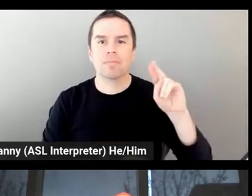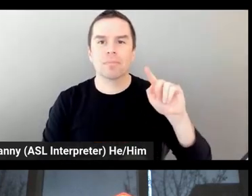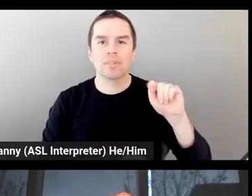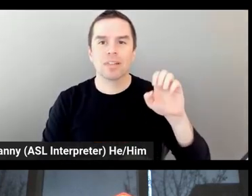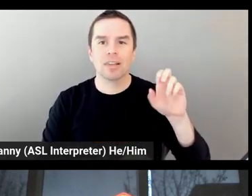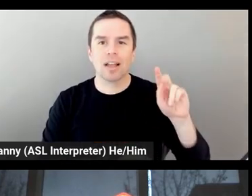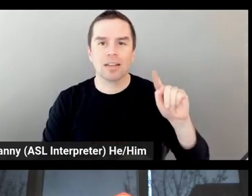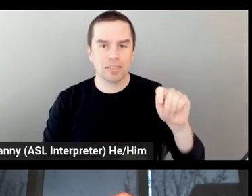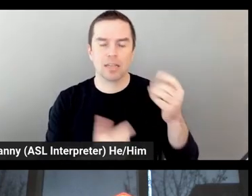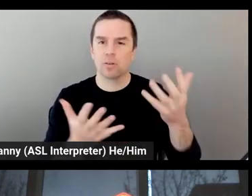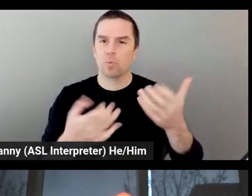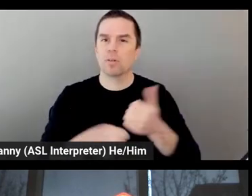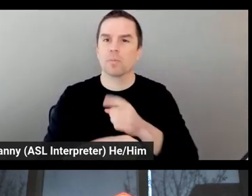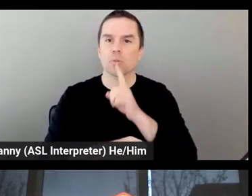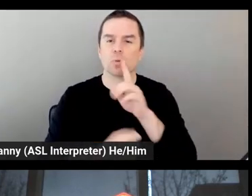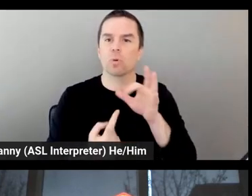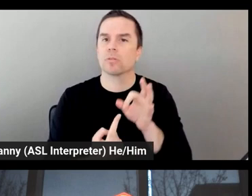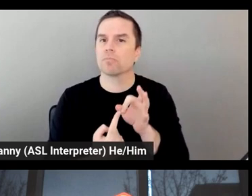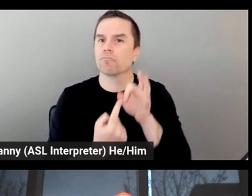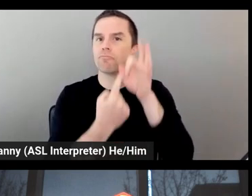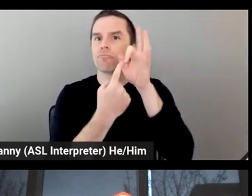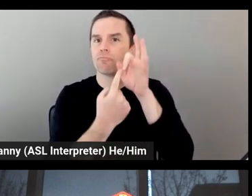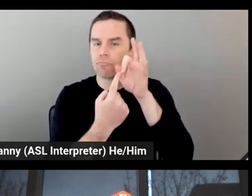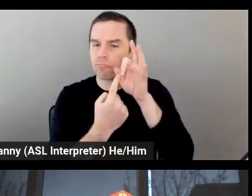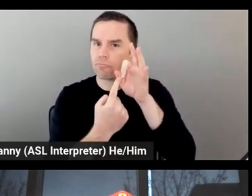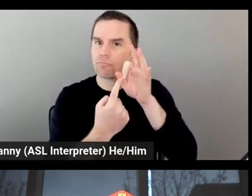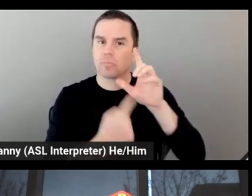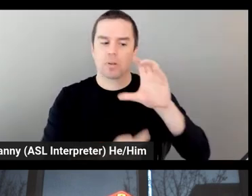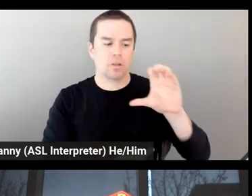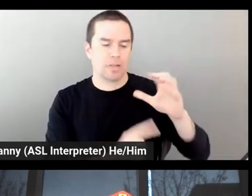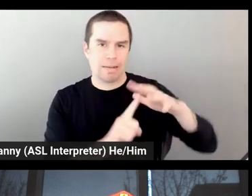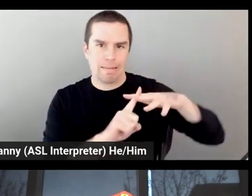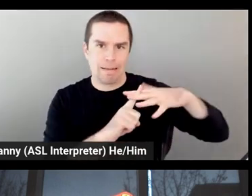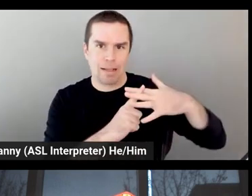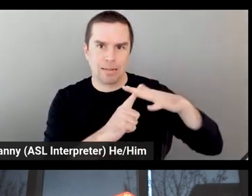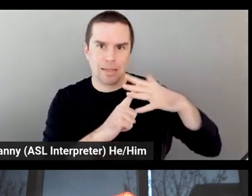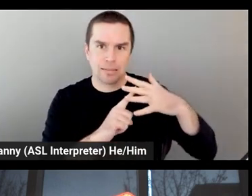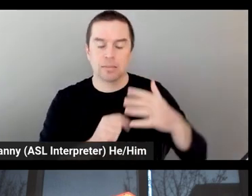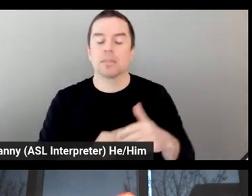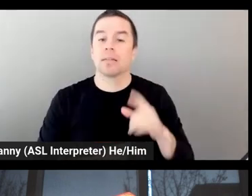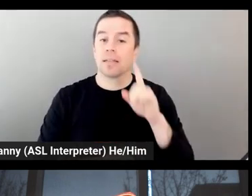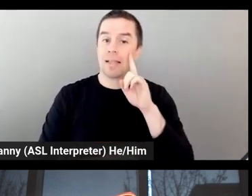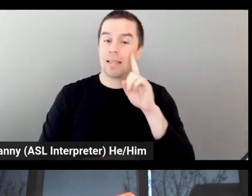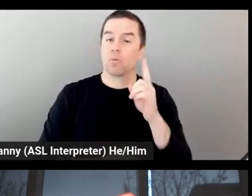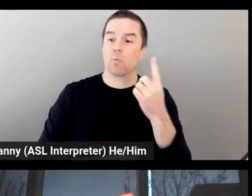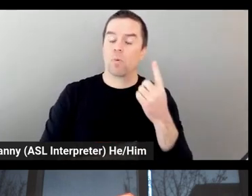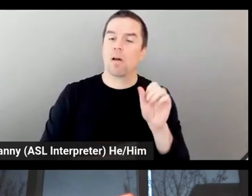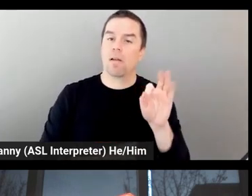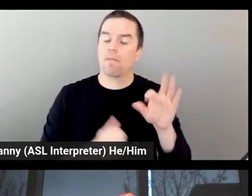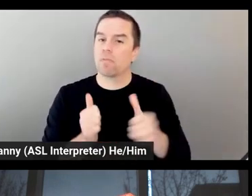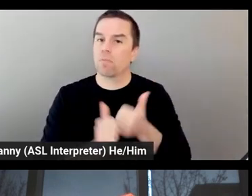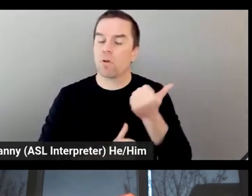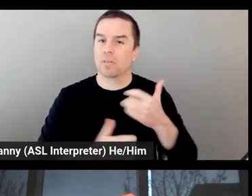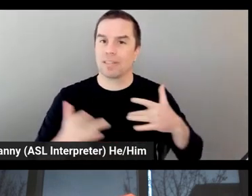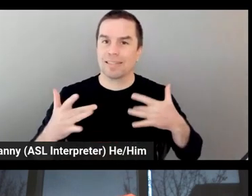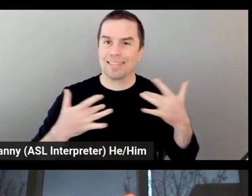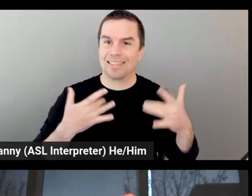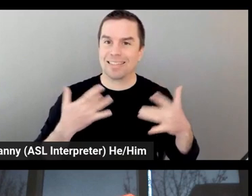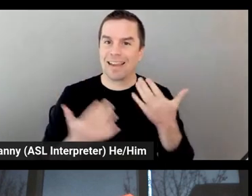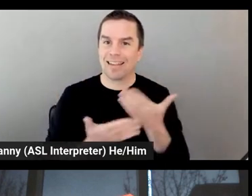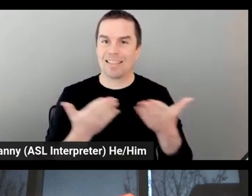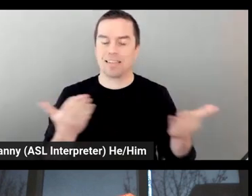exclusive content. And actually, think that one of the most exciting features we have is really these live broadcasting